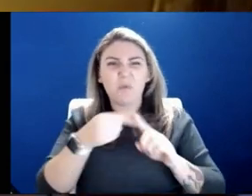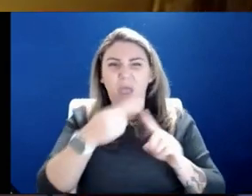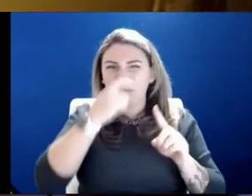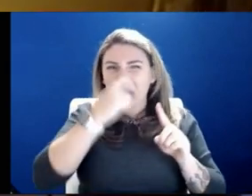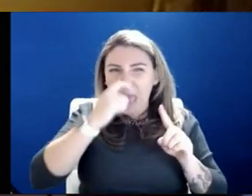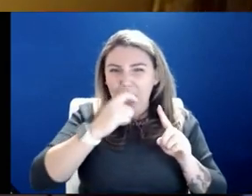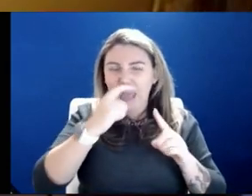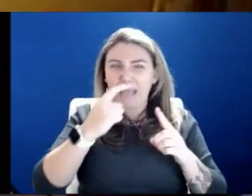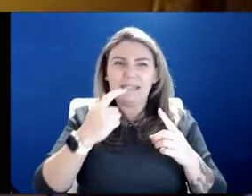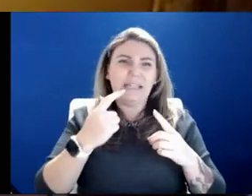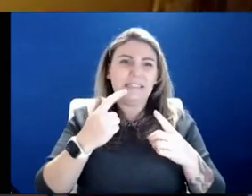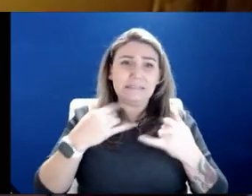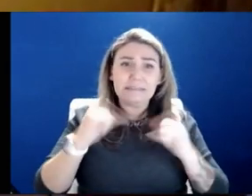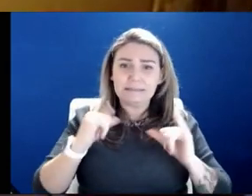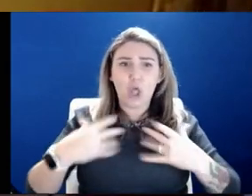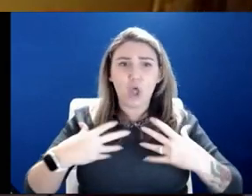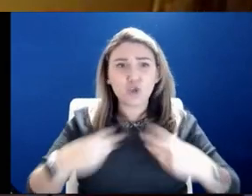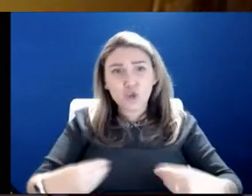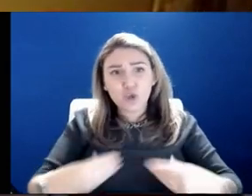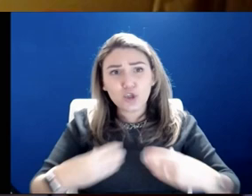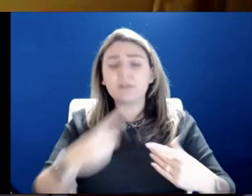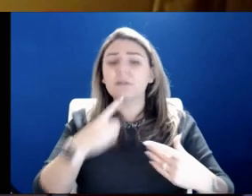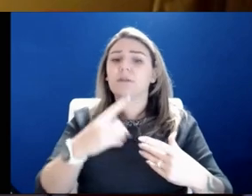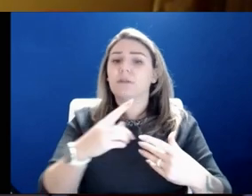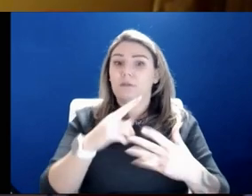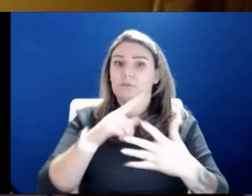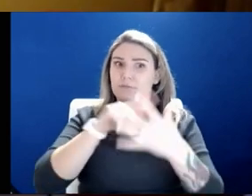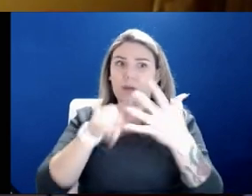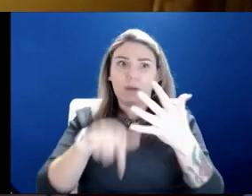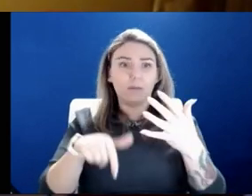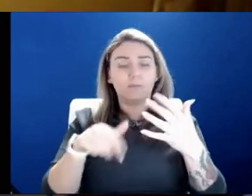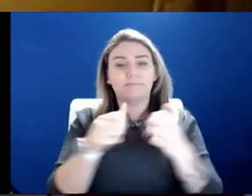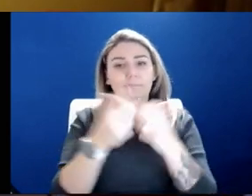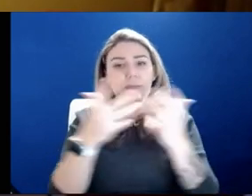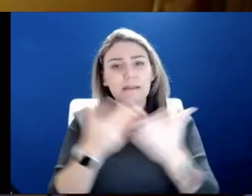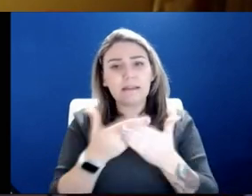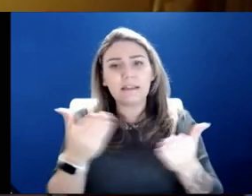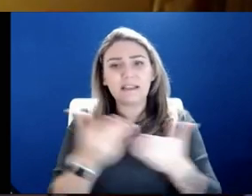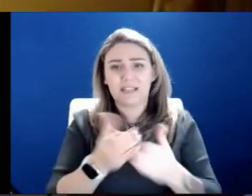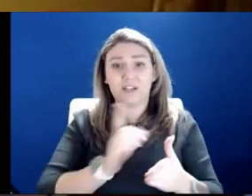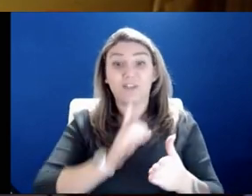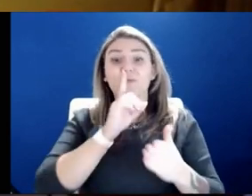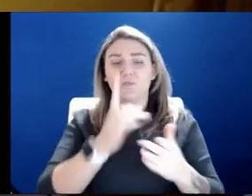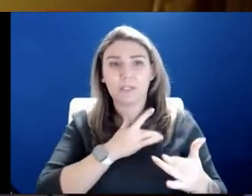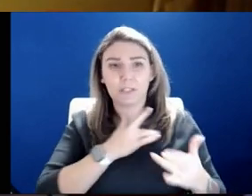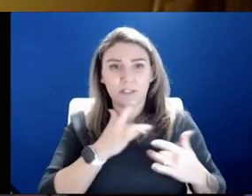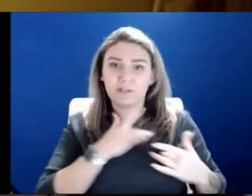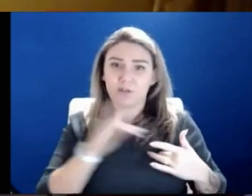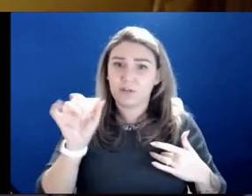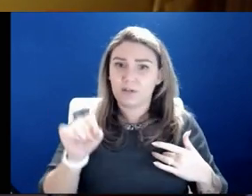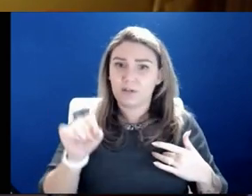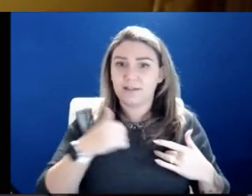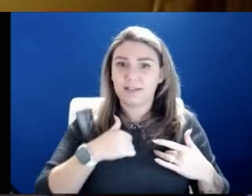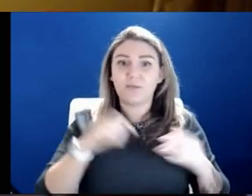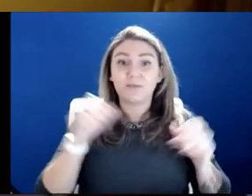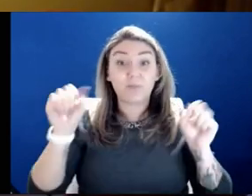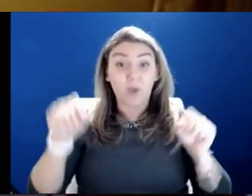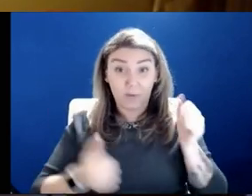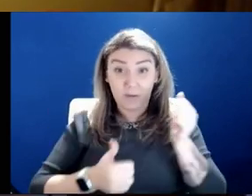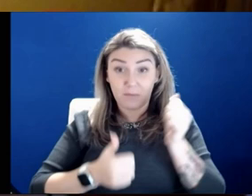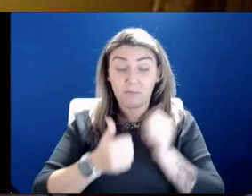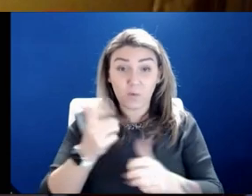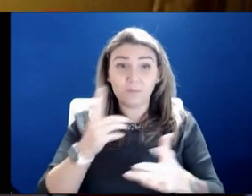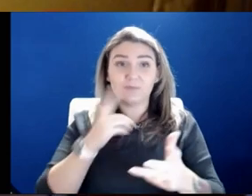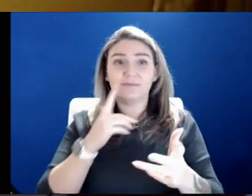nursing, any number of issues. So it was, it was a real concern. And I was probably the most delighted